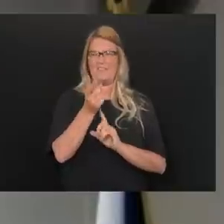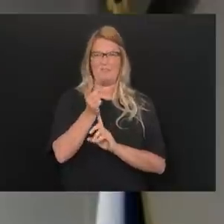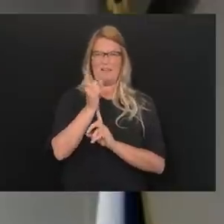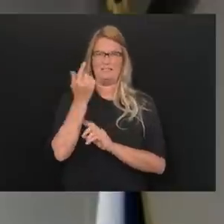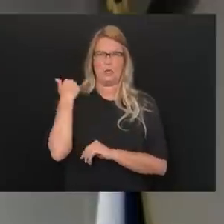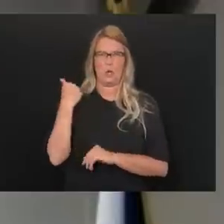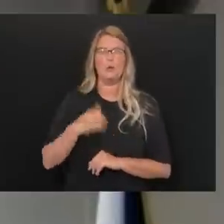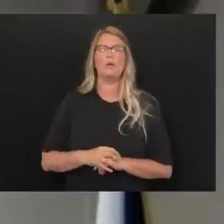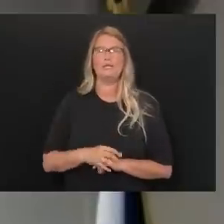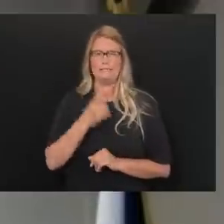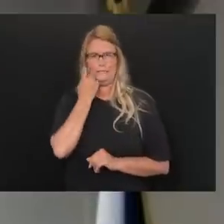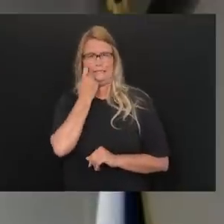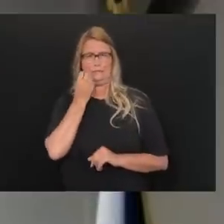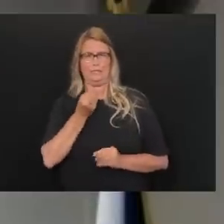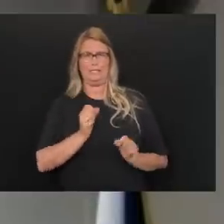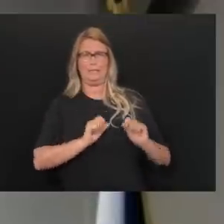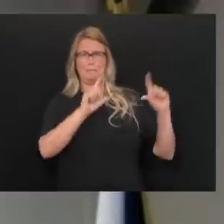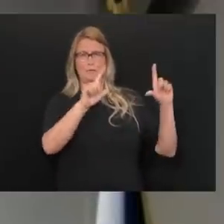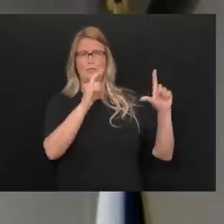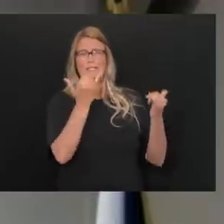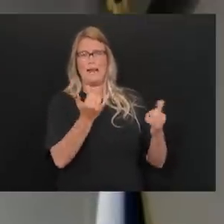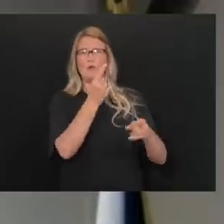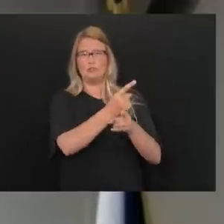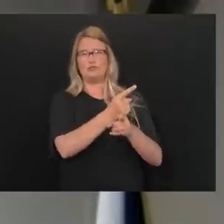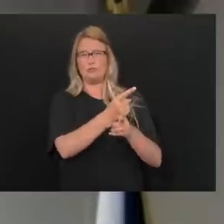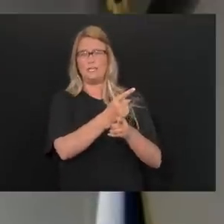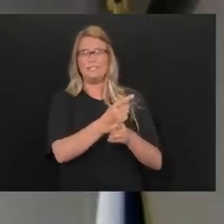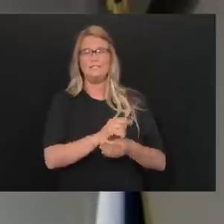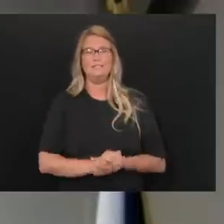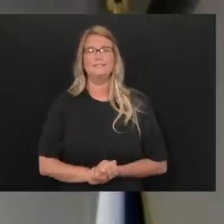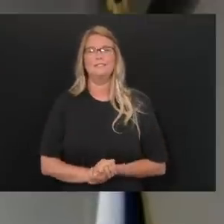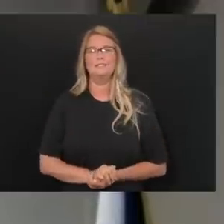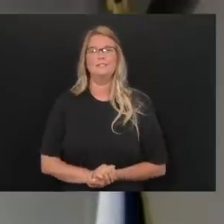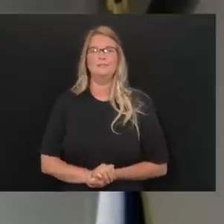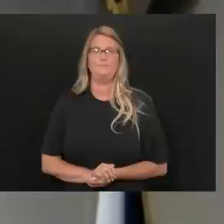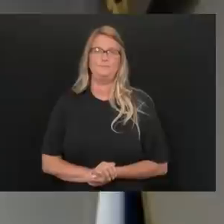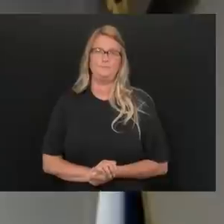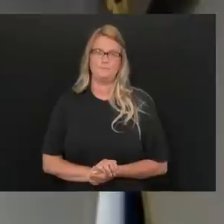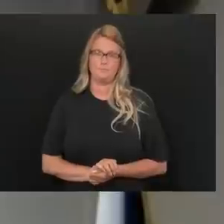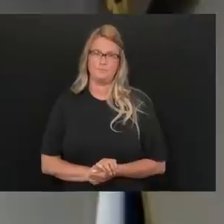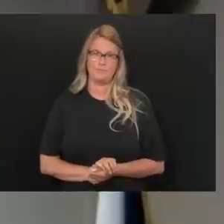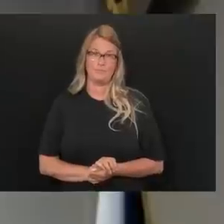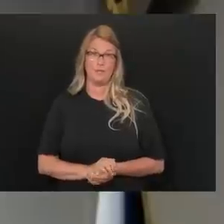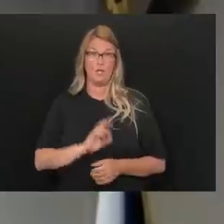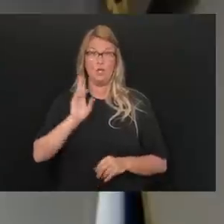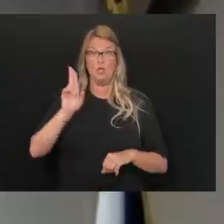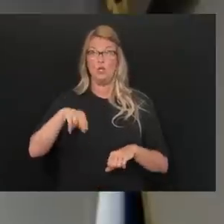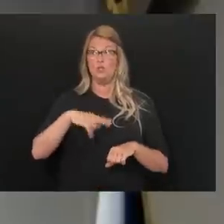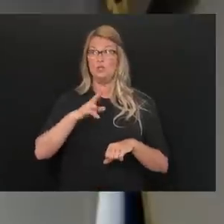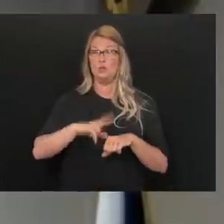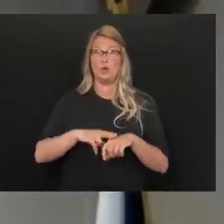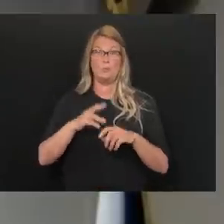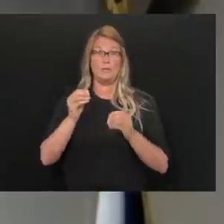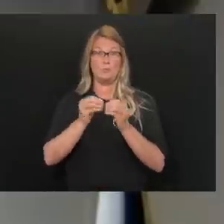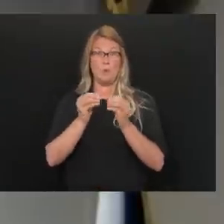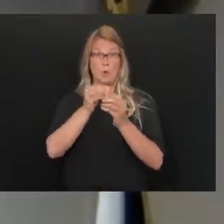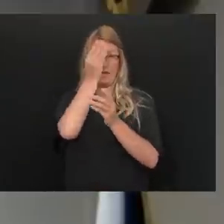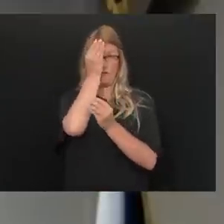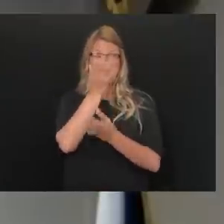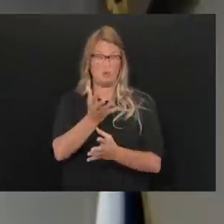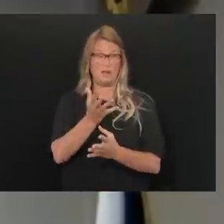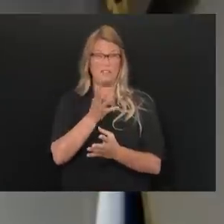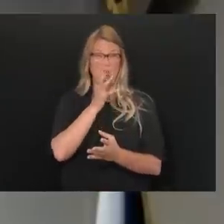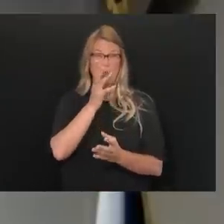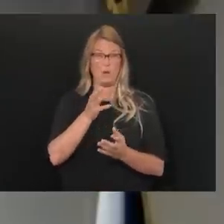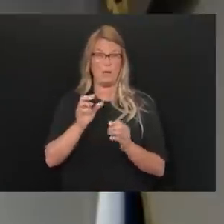minutes ago. Um, the, uh, report that, uh, we generally do with that, the, the press release with that will come, uh, shortly, but